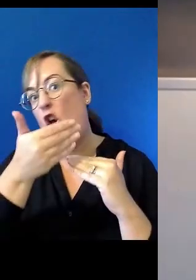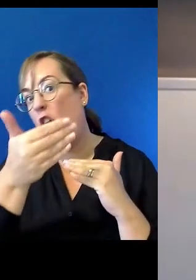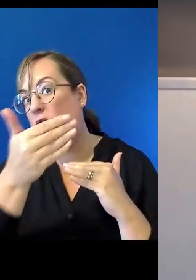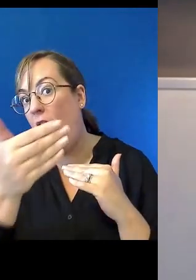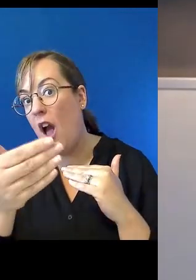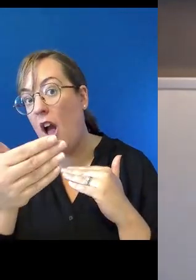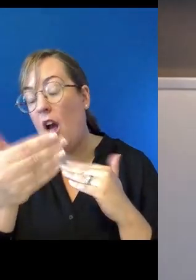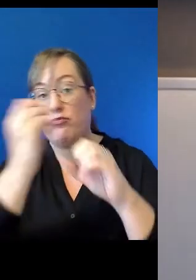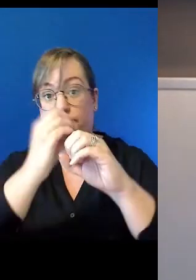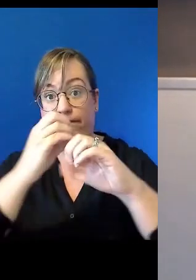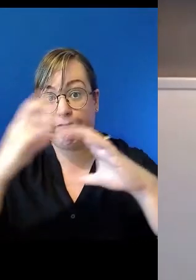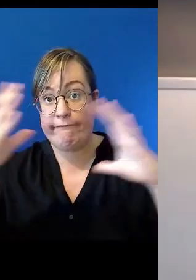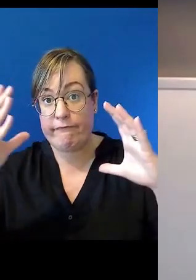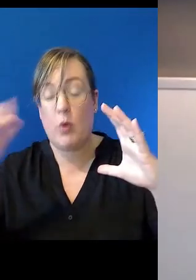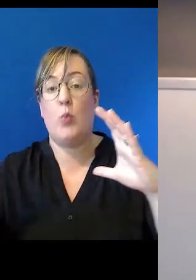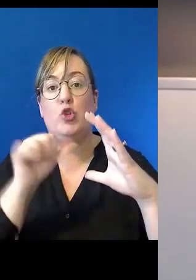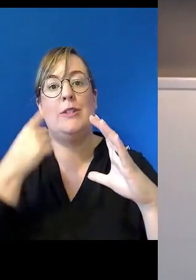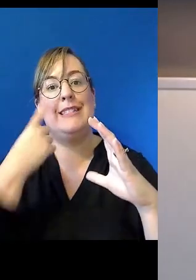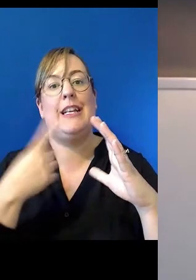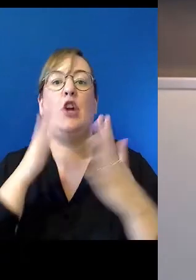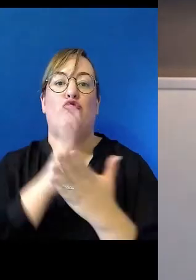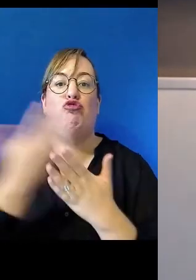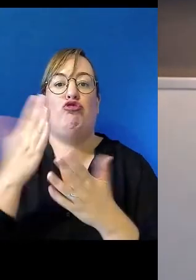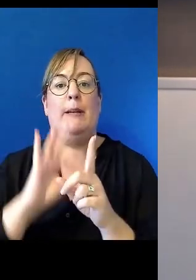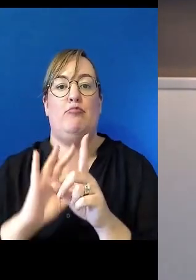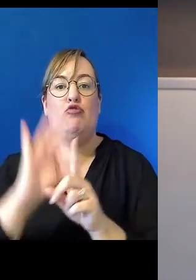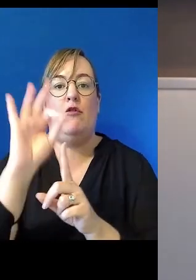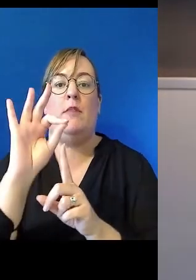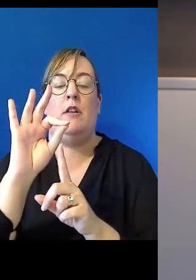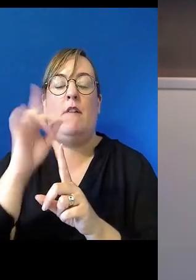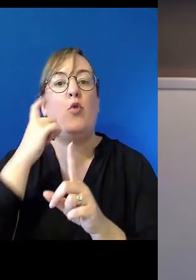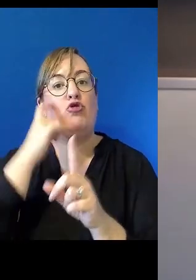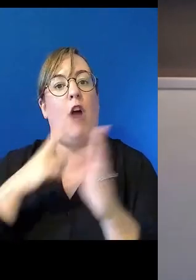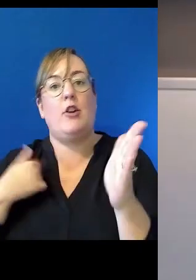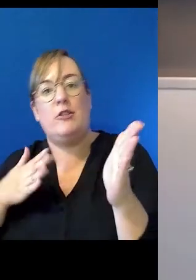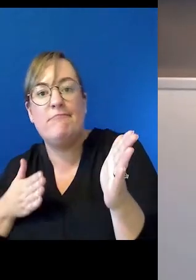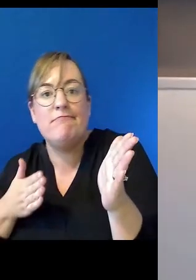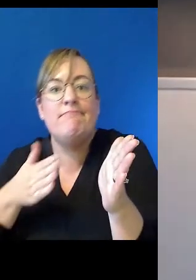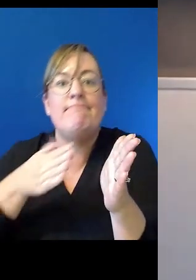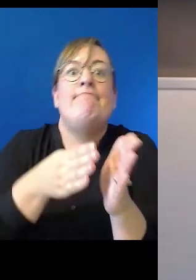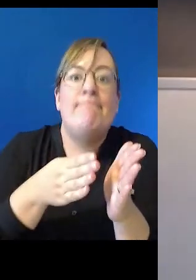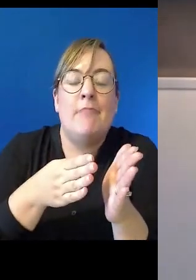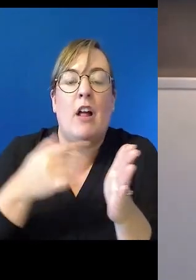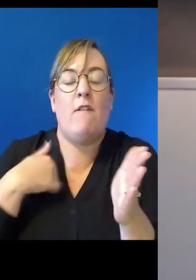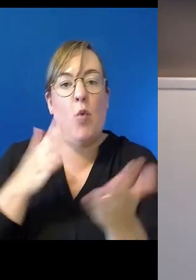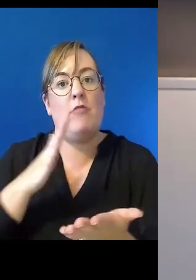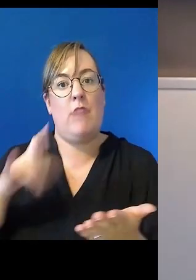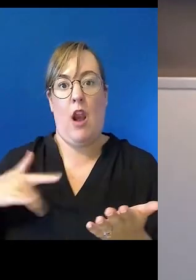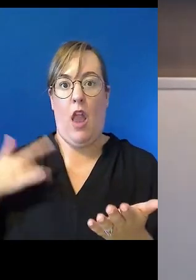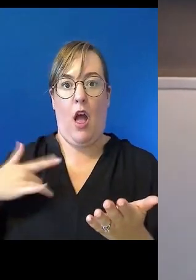should see some real improvements in closing the gap of outcomes, life outcomes for our people,